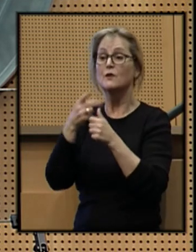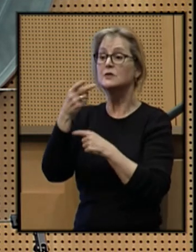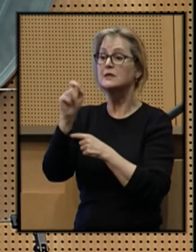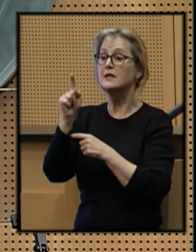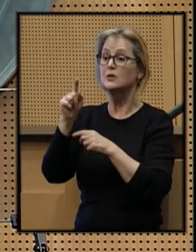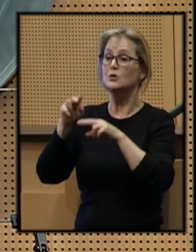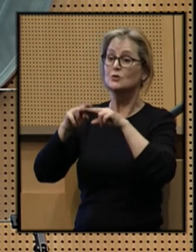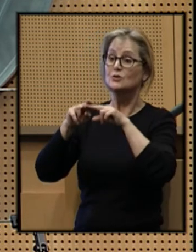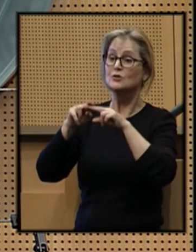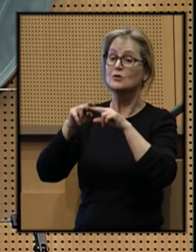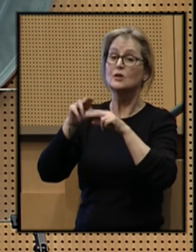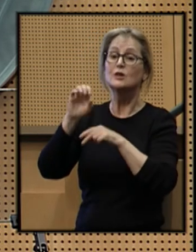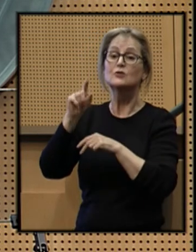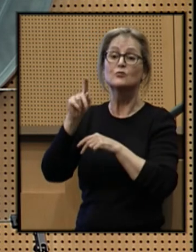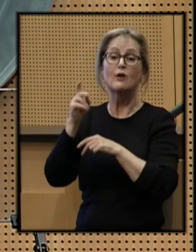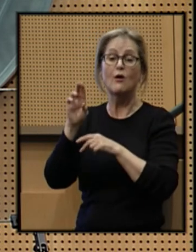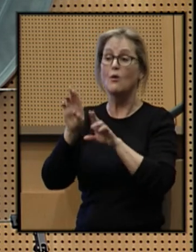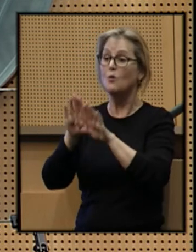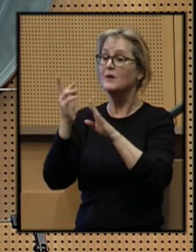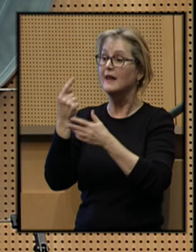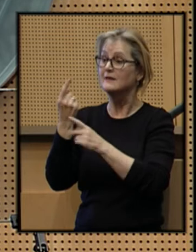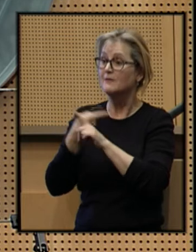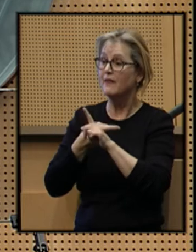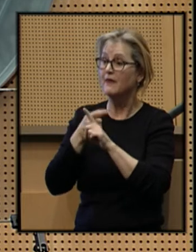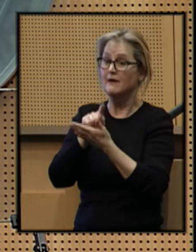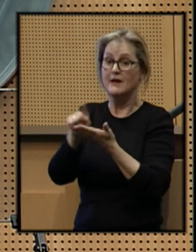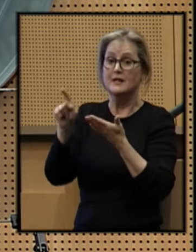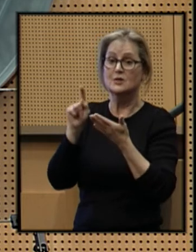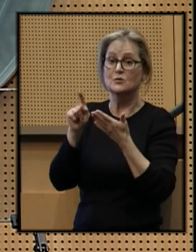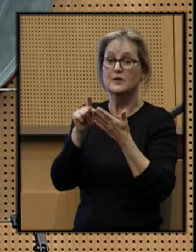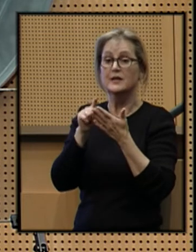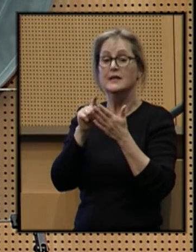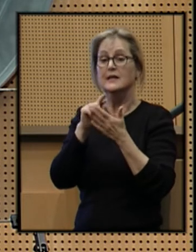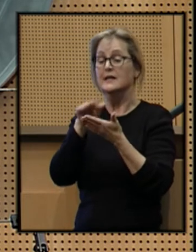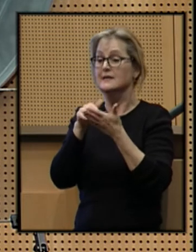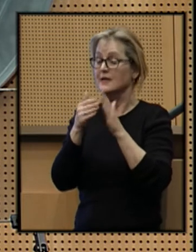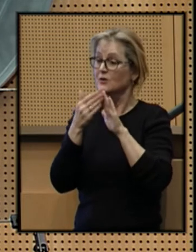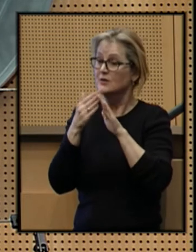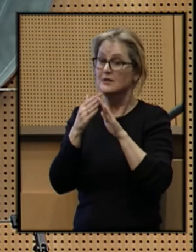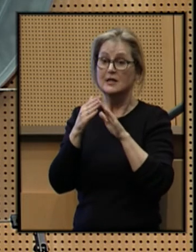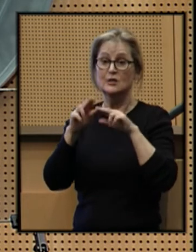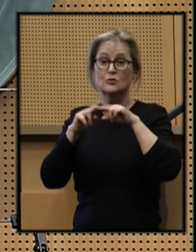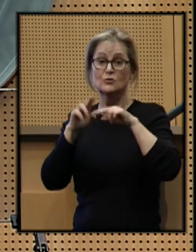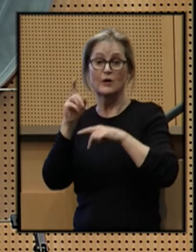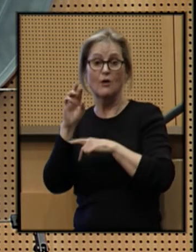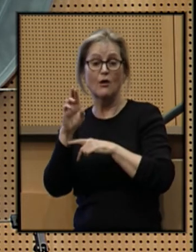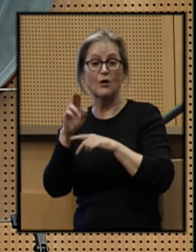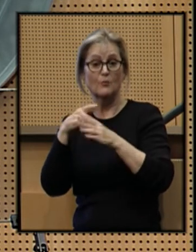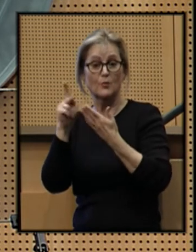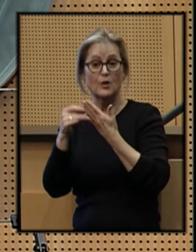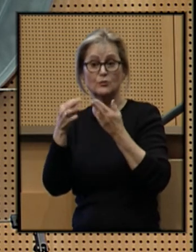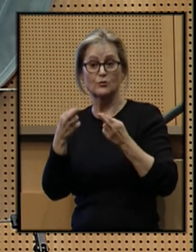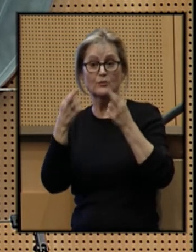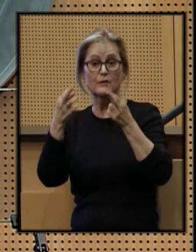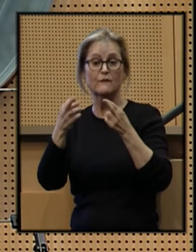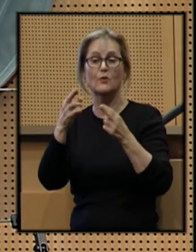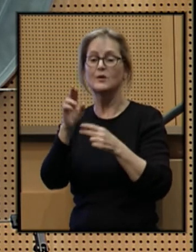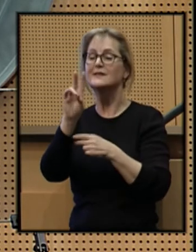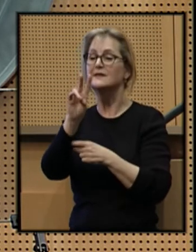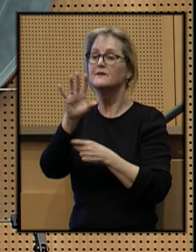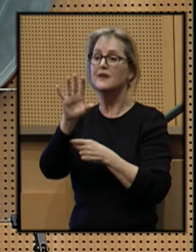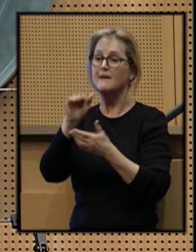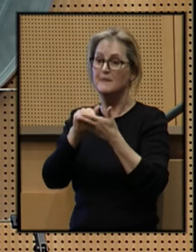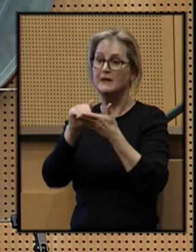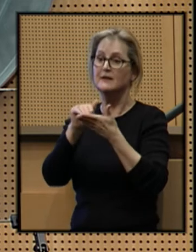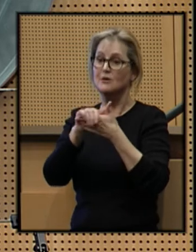Streetcar opened last month. Last week, the Center City Connector Streetcar project was recommended for a $75